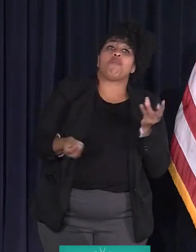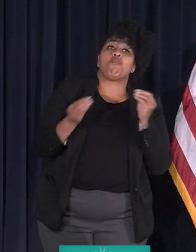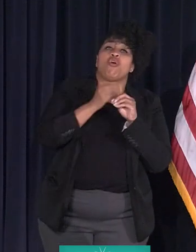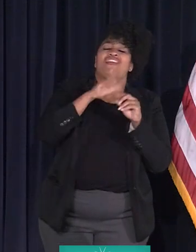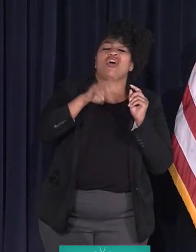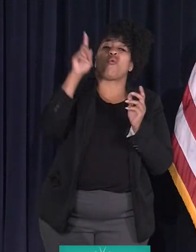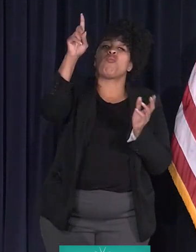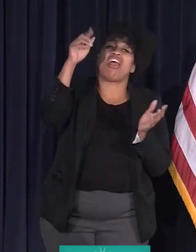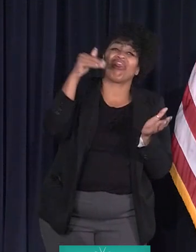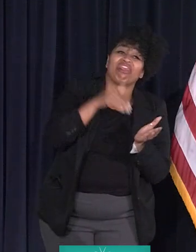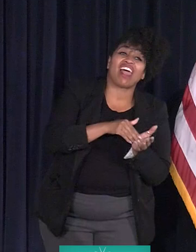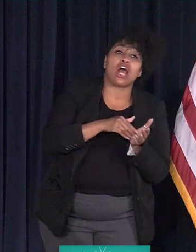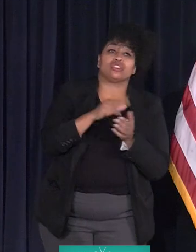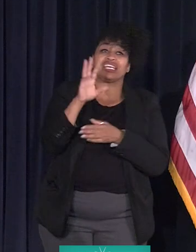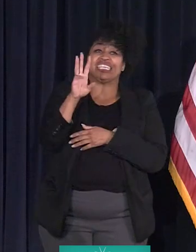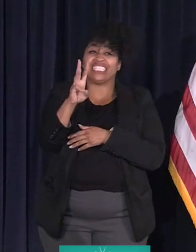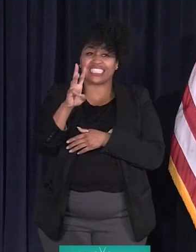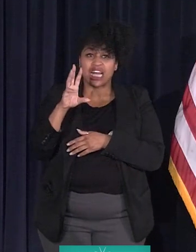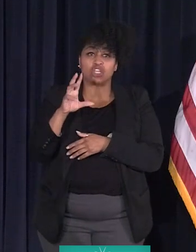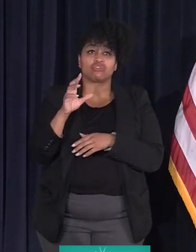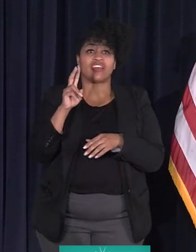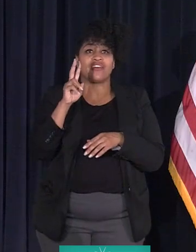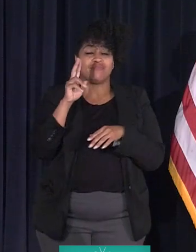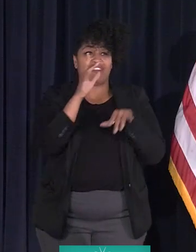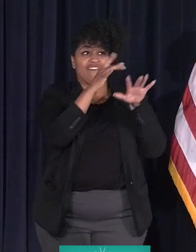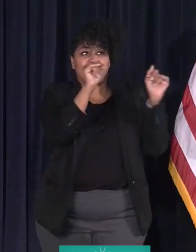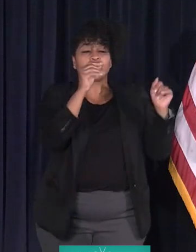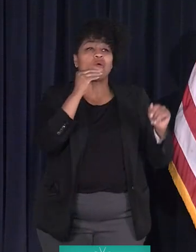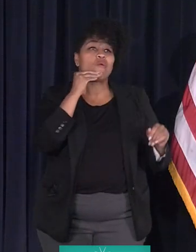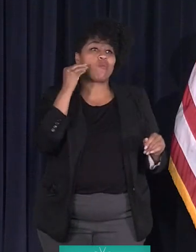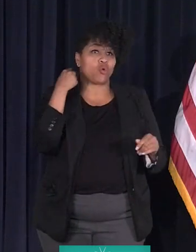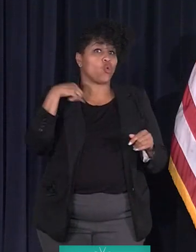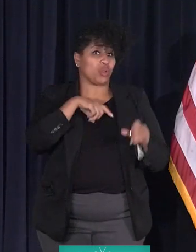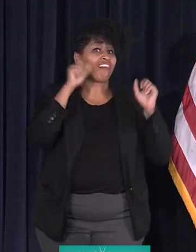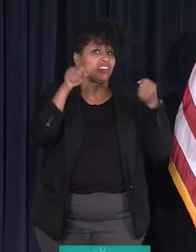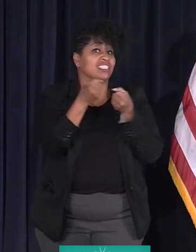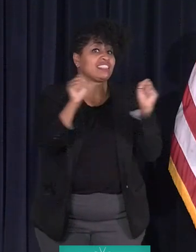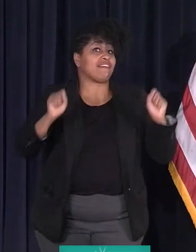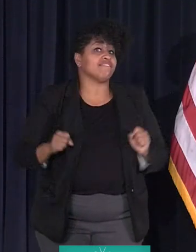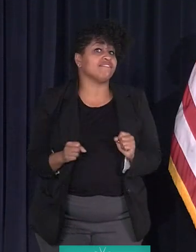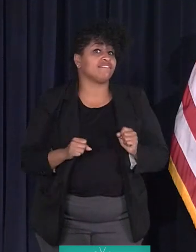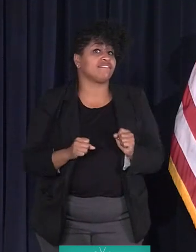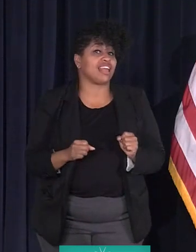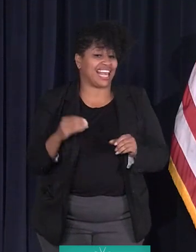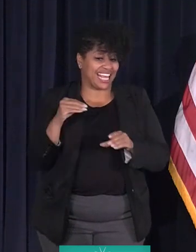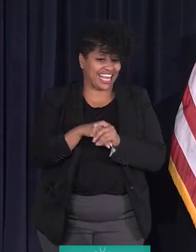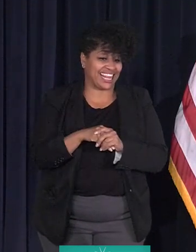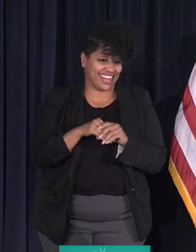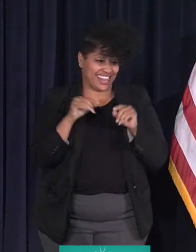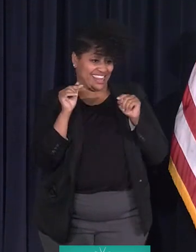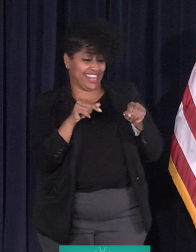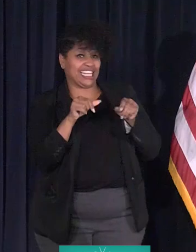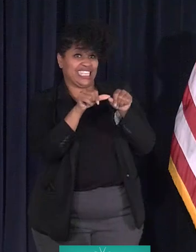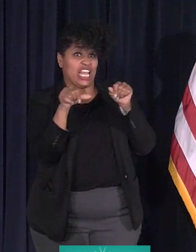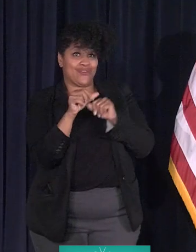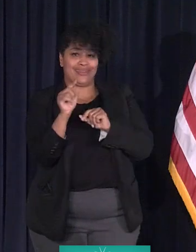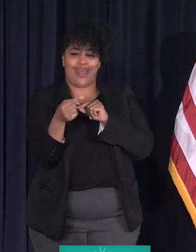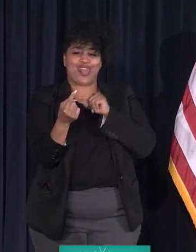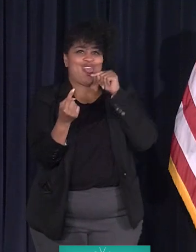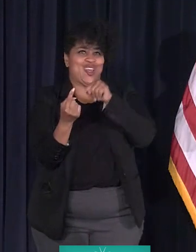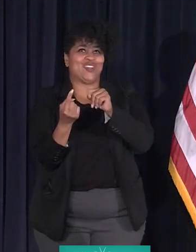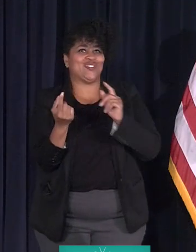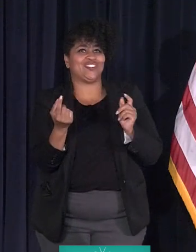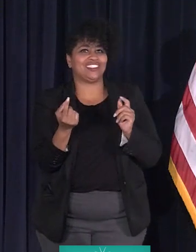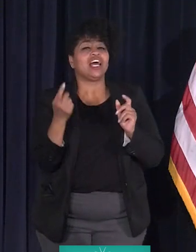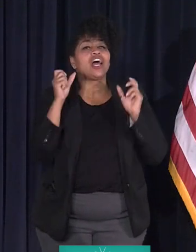than 1,600 vacant houses that we could save. In this district alone, we